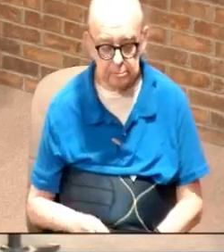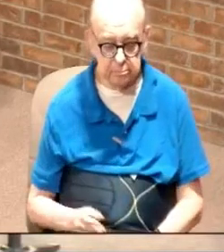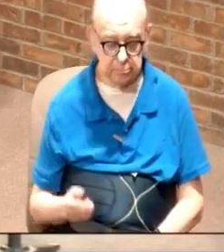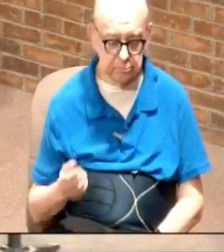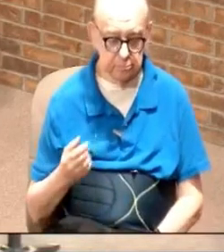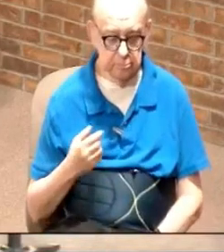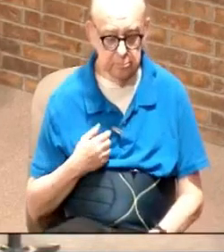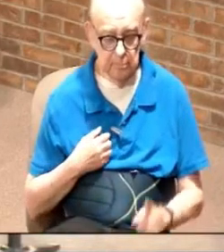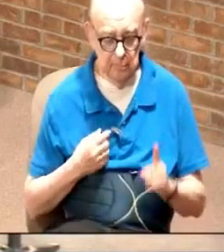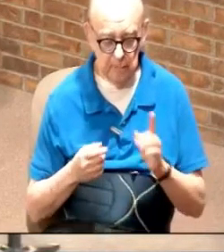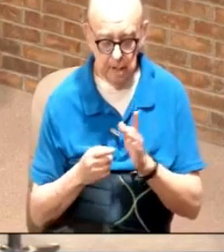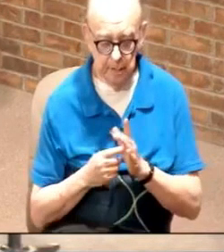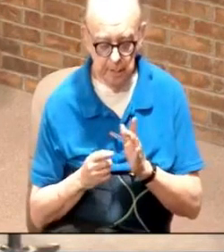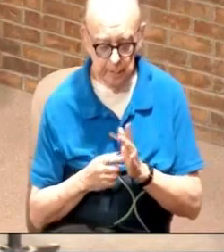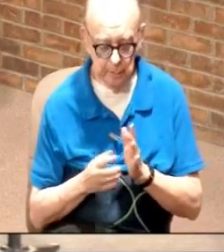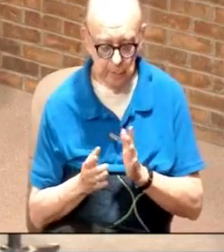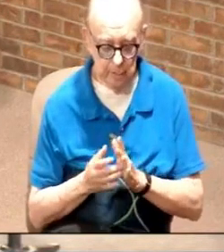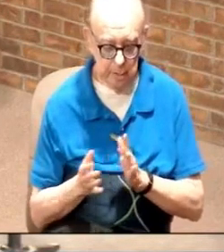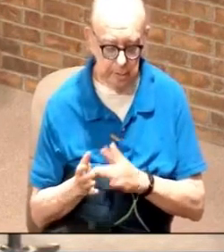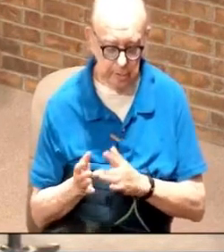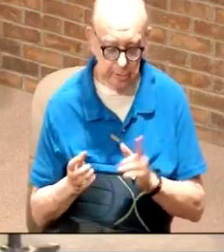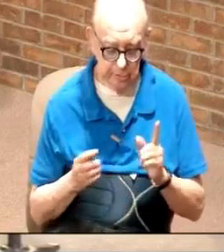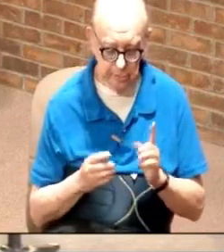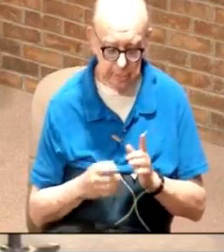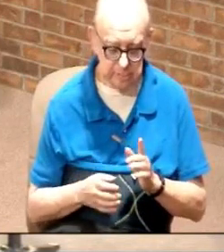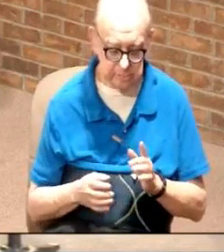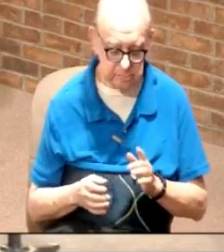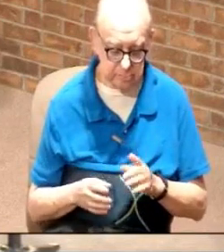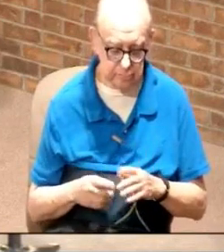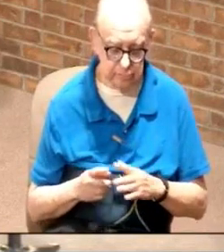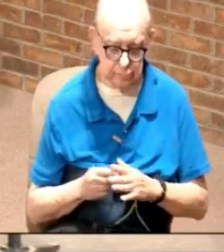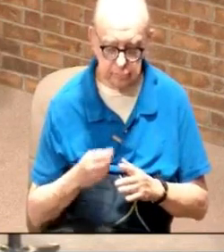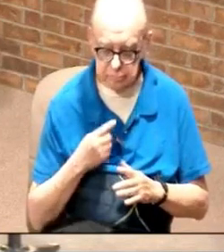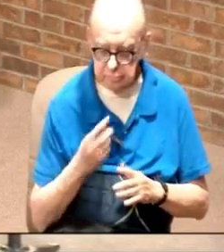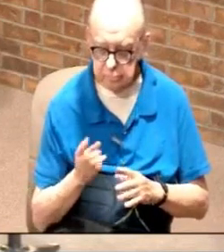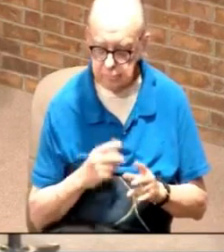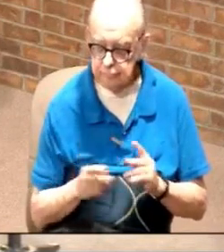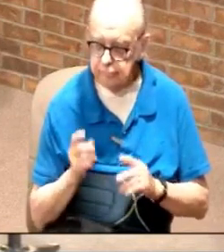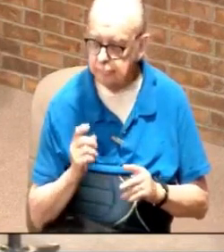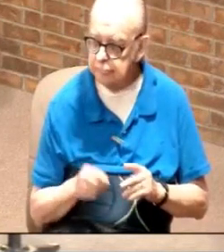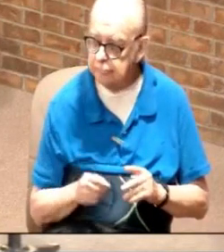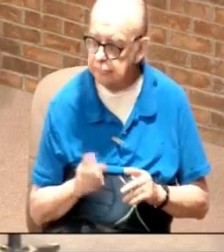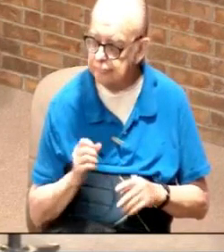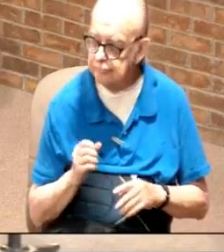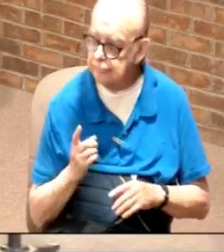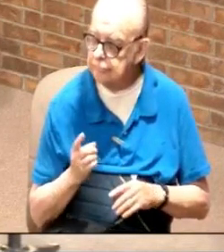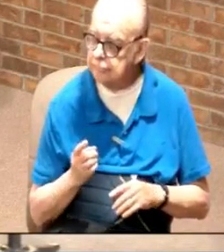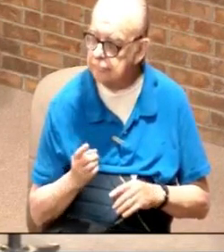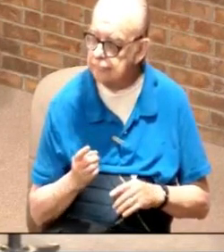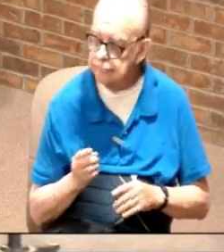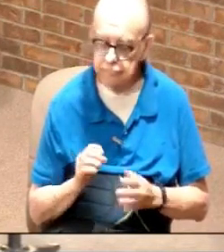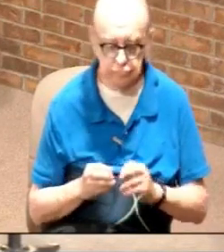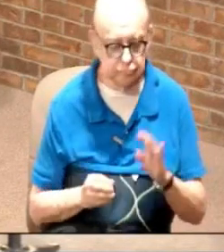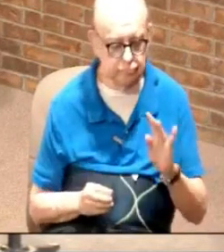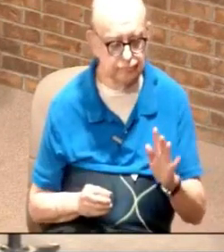I'm the one I'm the one and he began to tell them and you need to understand